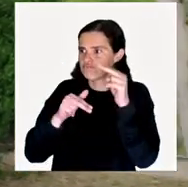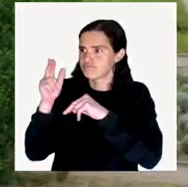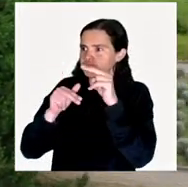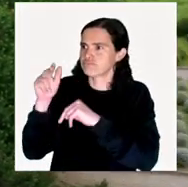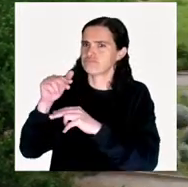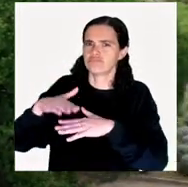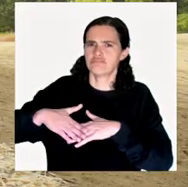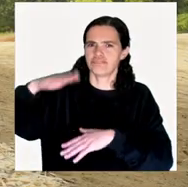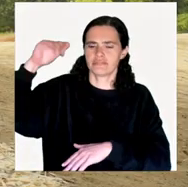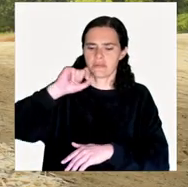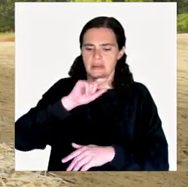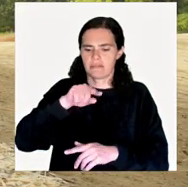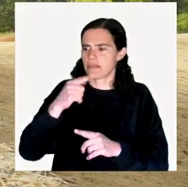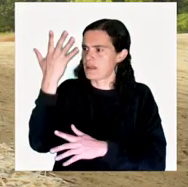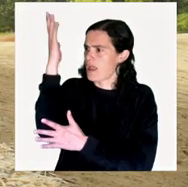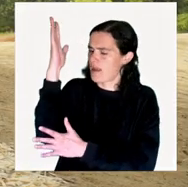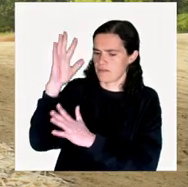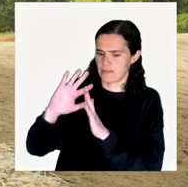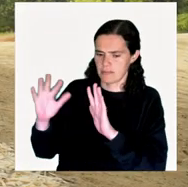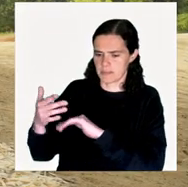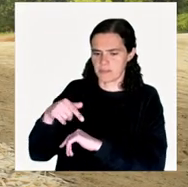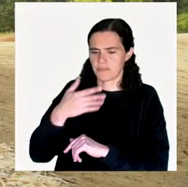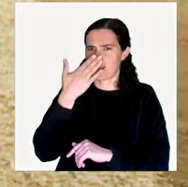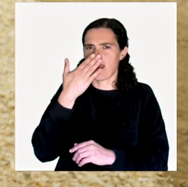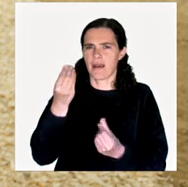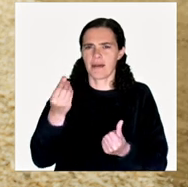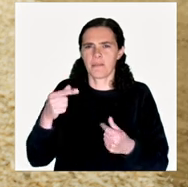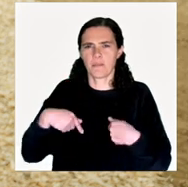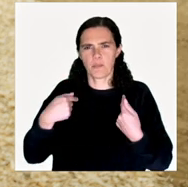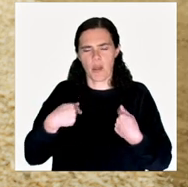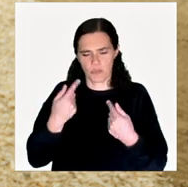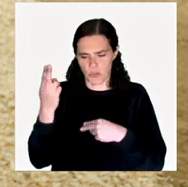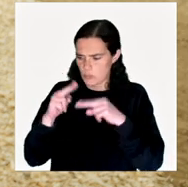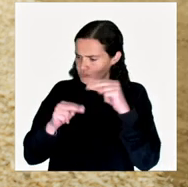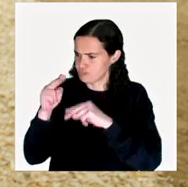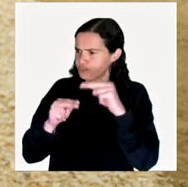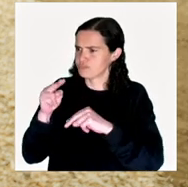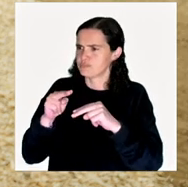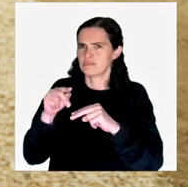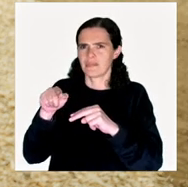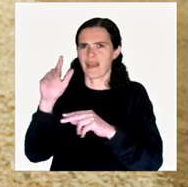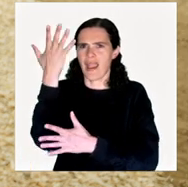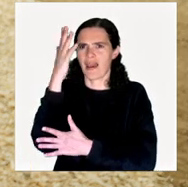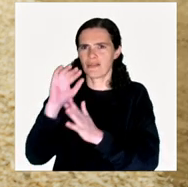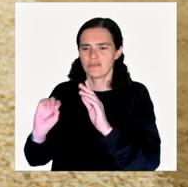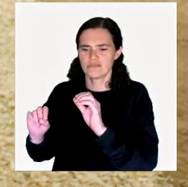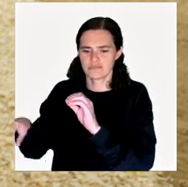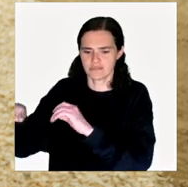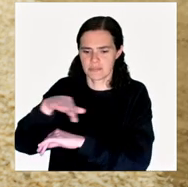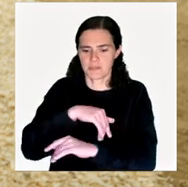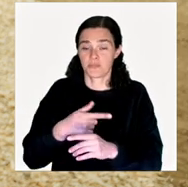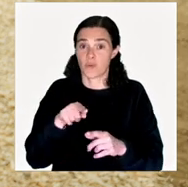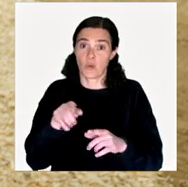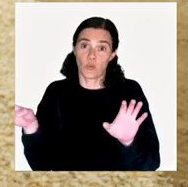Ai Weiwei built this huge structure. This is scaffolding around the tree as if he was building himself, a building around the tree.